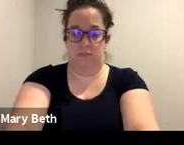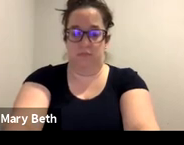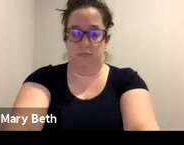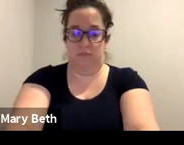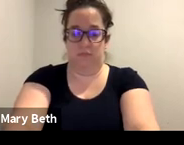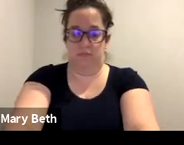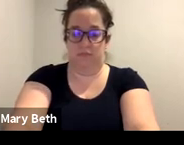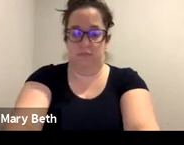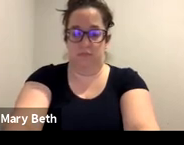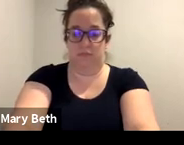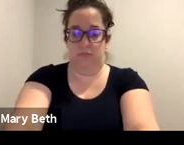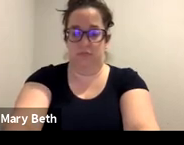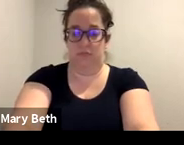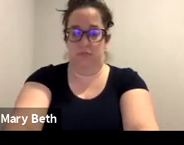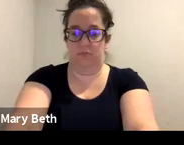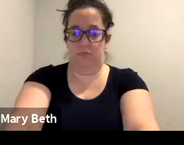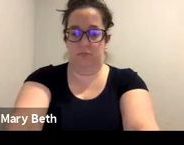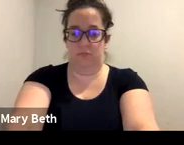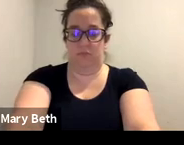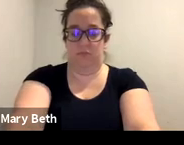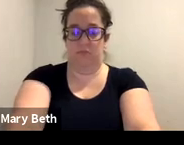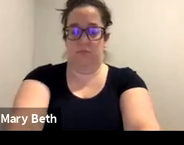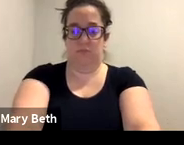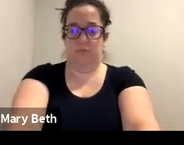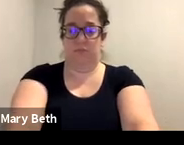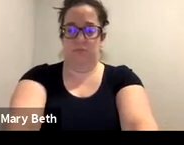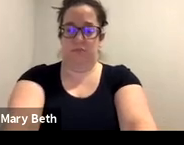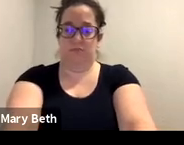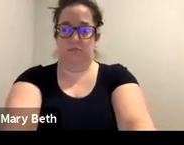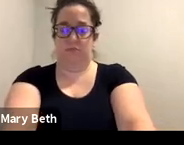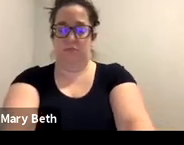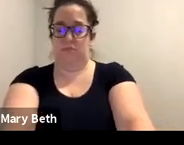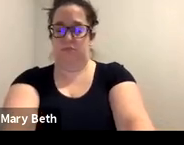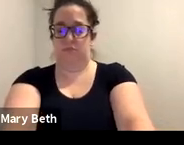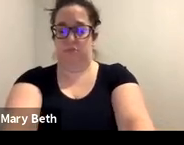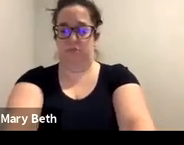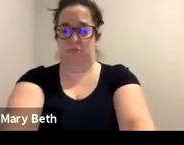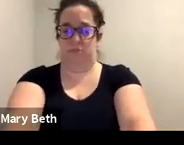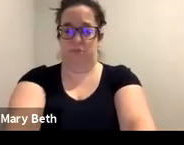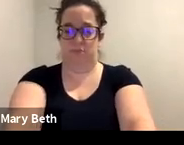can either put it in the chat or if you want to unmute yourself, I'll just give it about like 30 seconds.